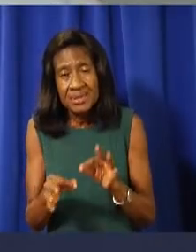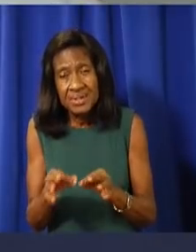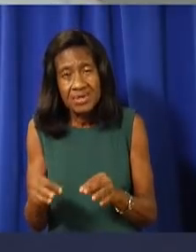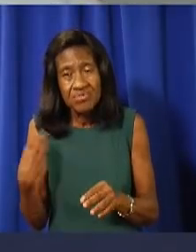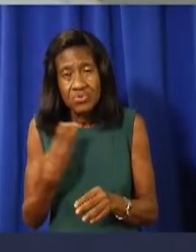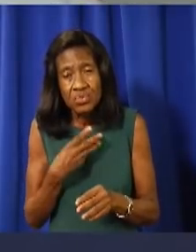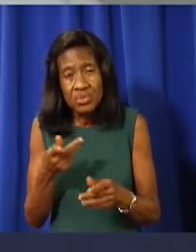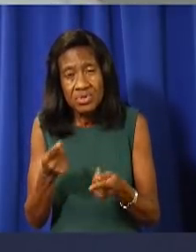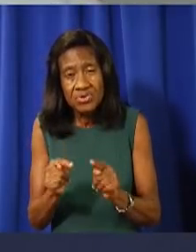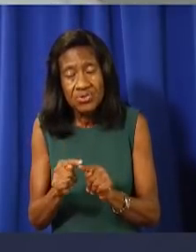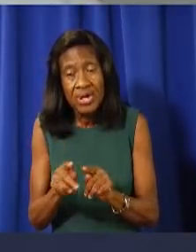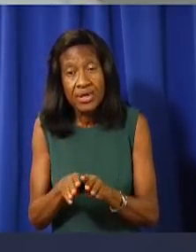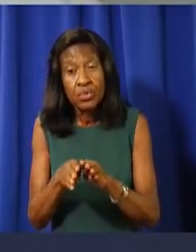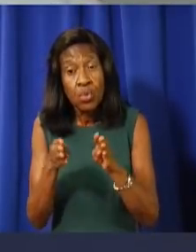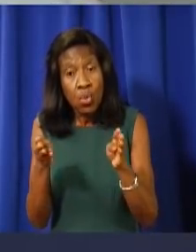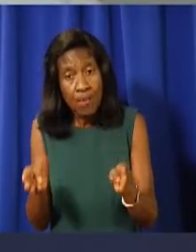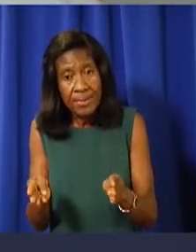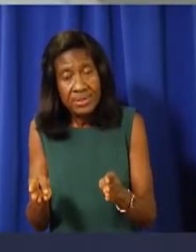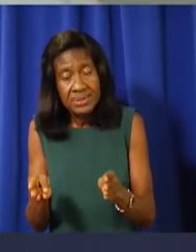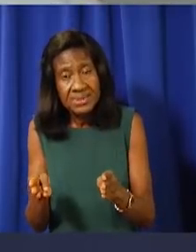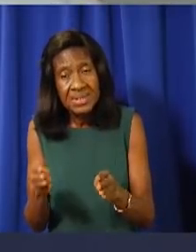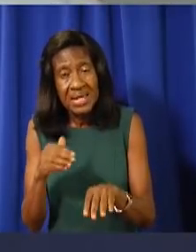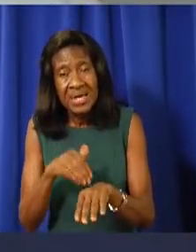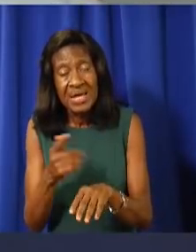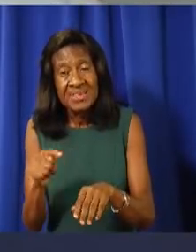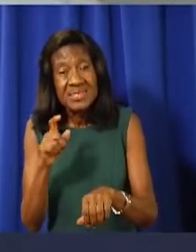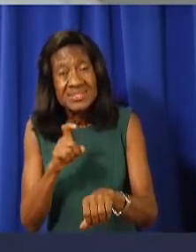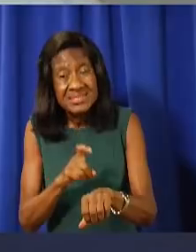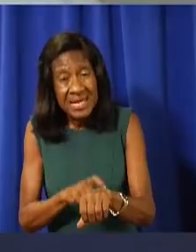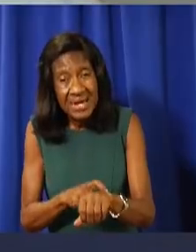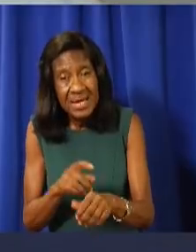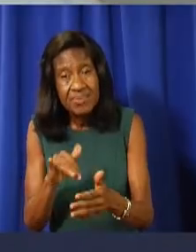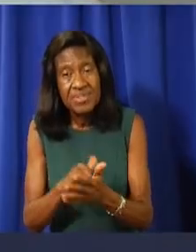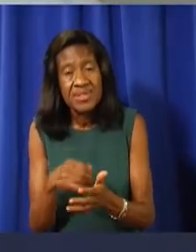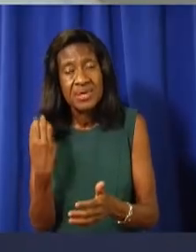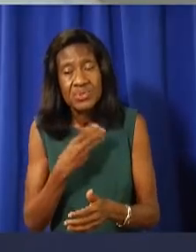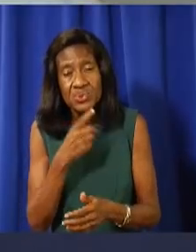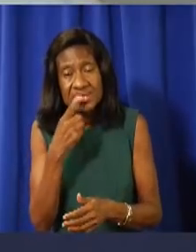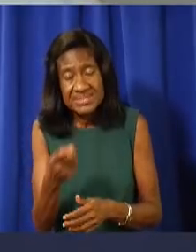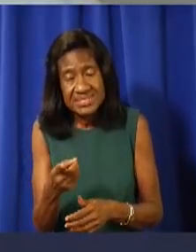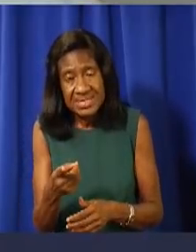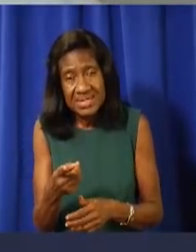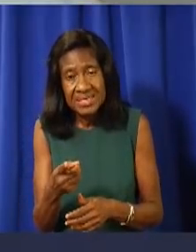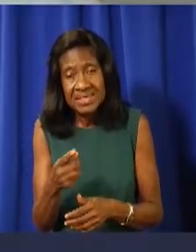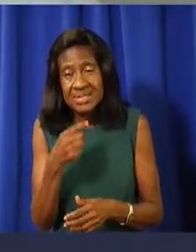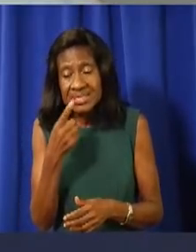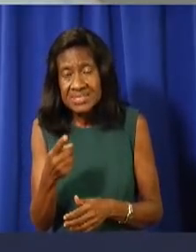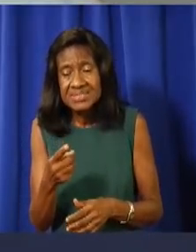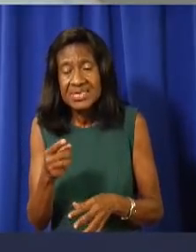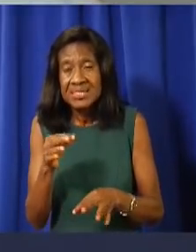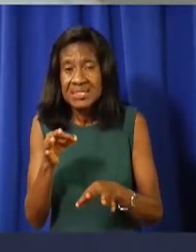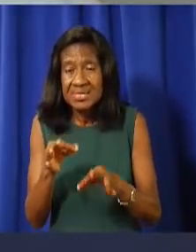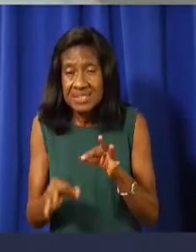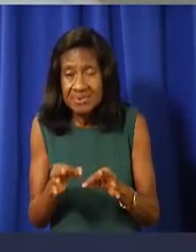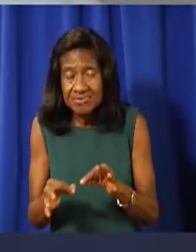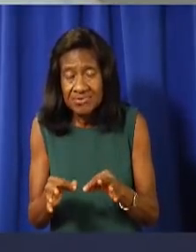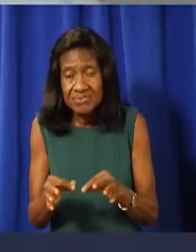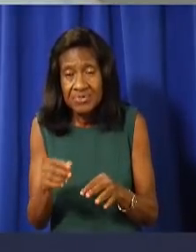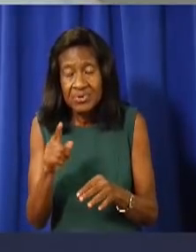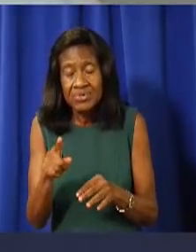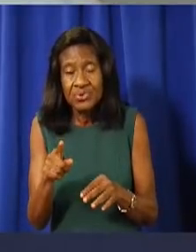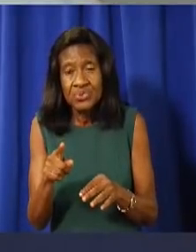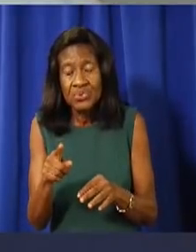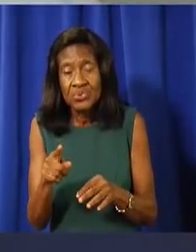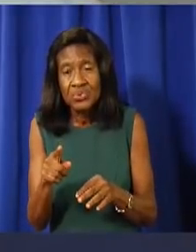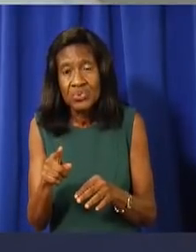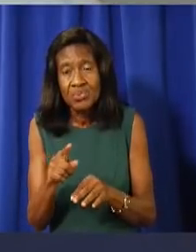it will have ripple effects and what do we do then? Because the next thing will be questioned is, okay, if you're not taking away the quarantine, what